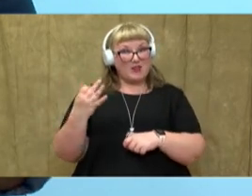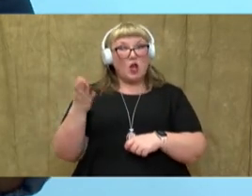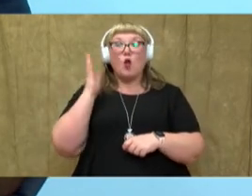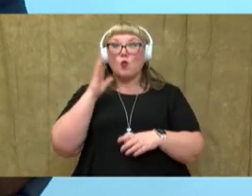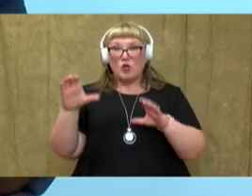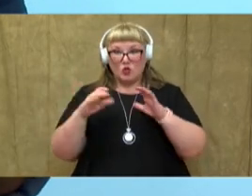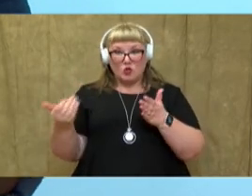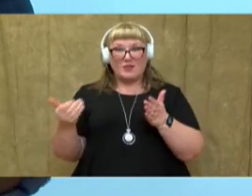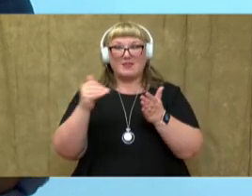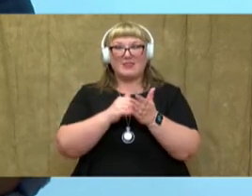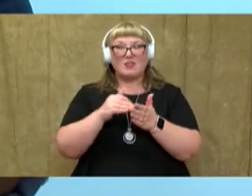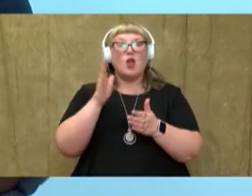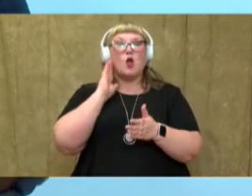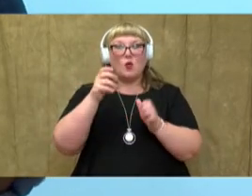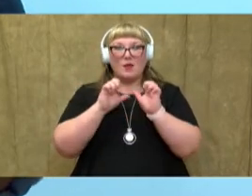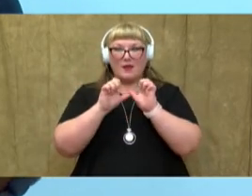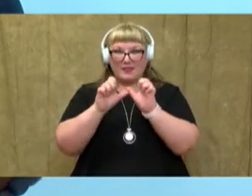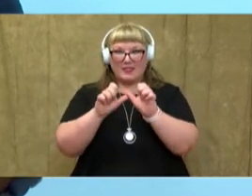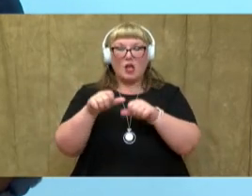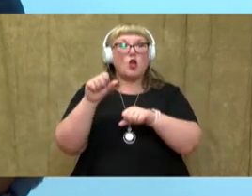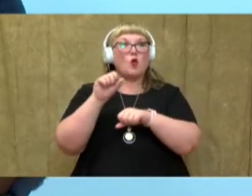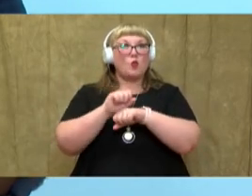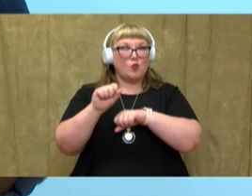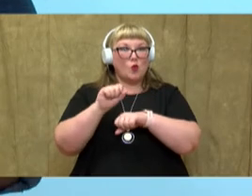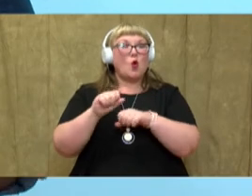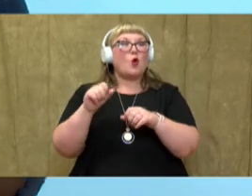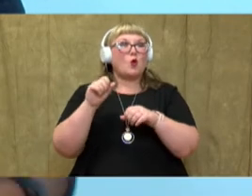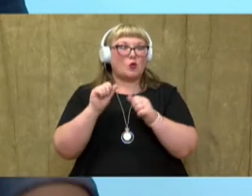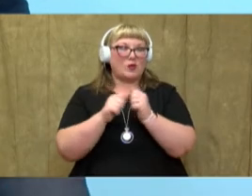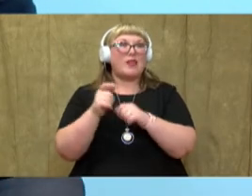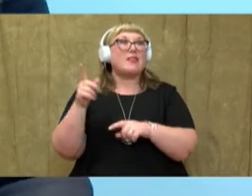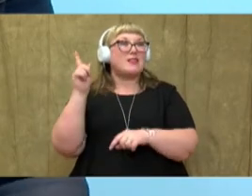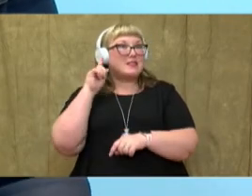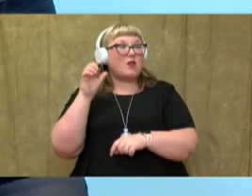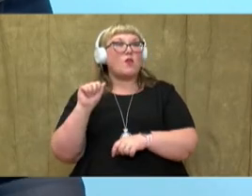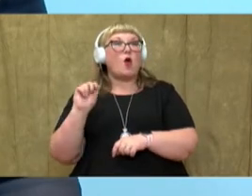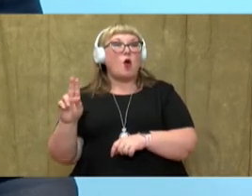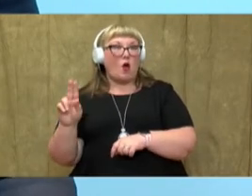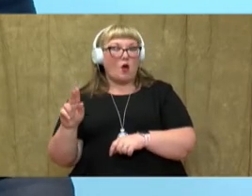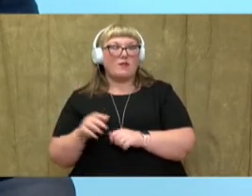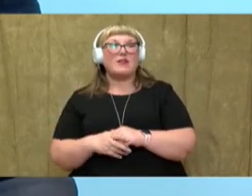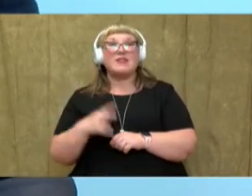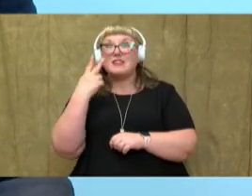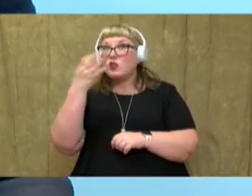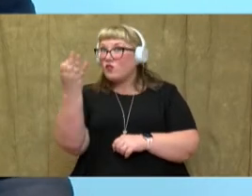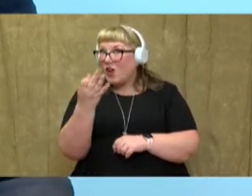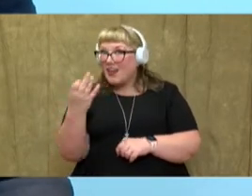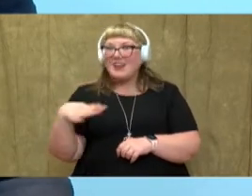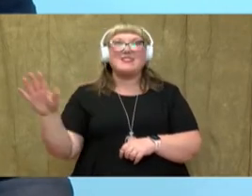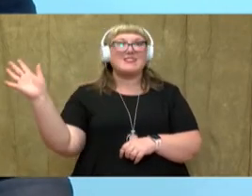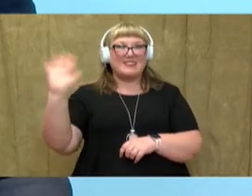will do this again and we'll be continuing to work with our sound of awe. Until then, I'll see you guys on Friday.